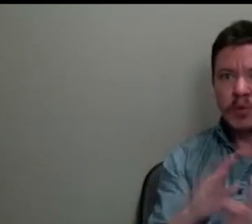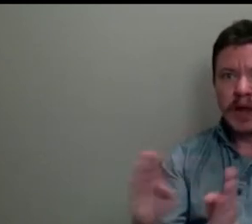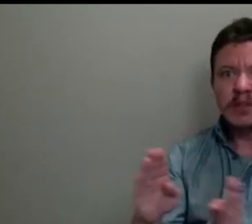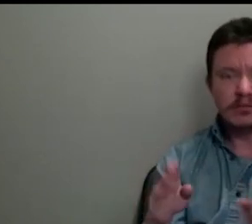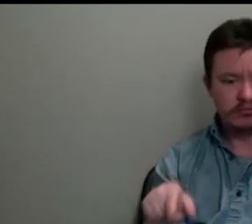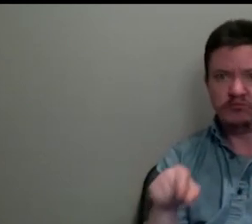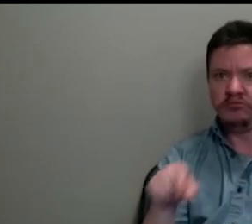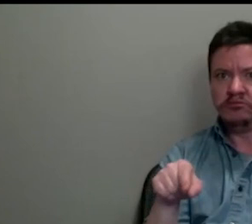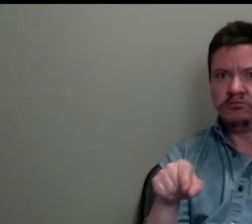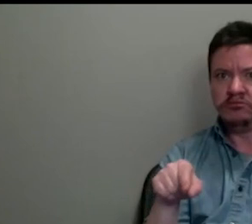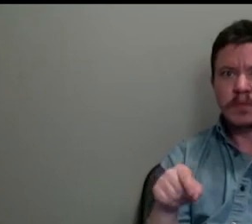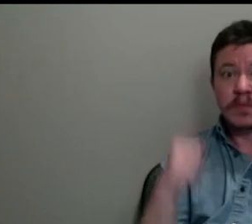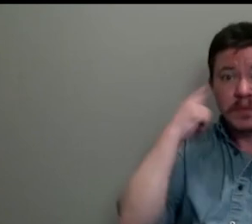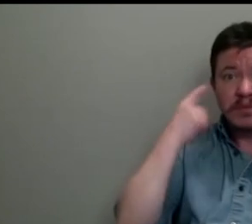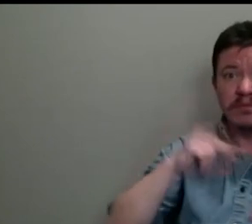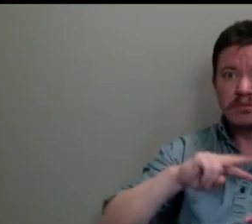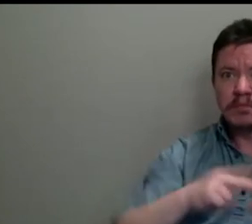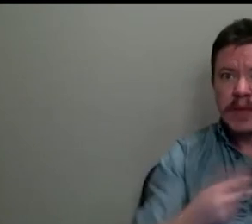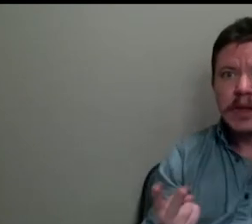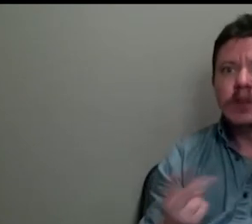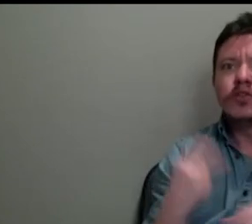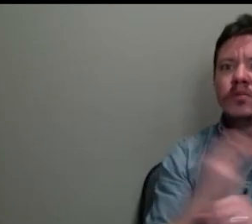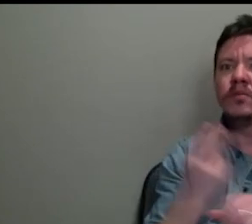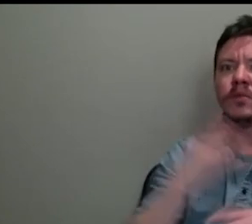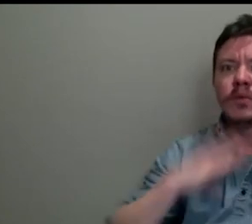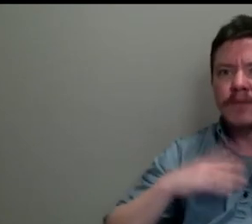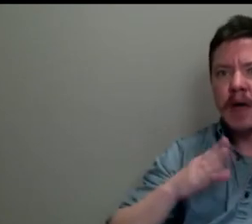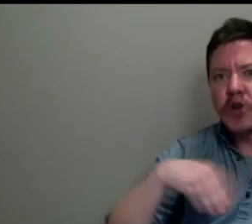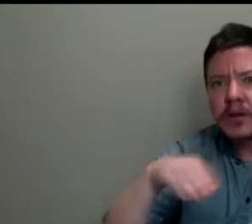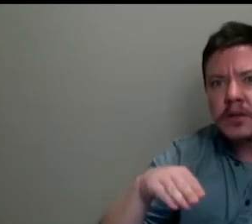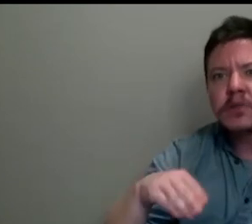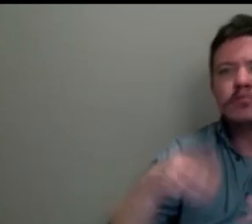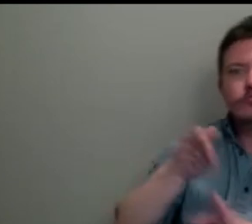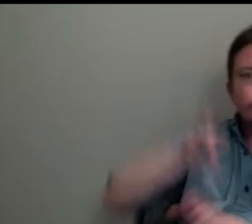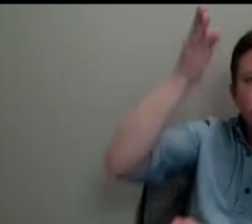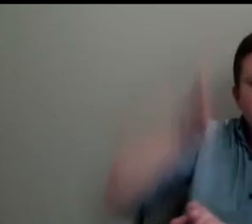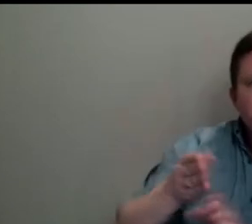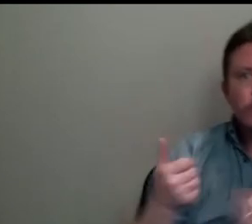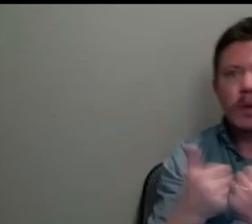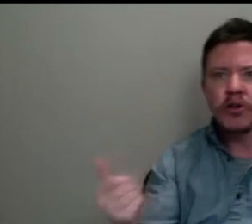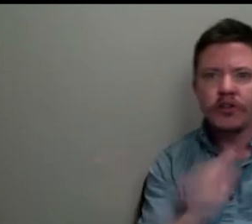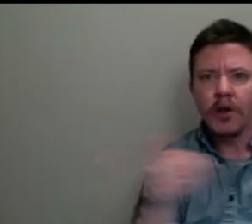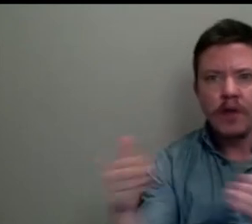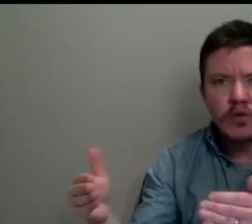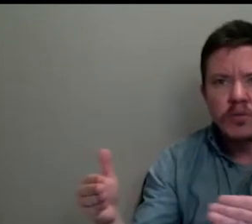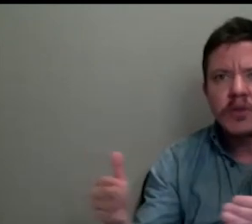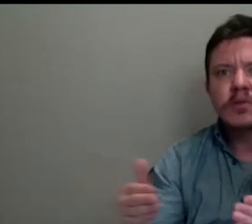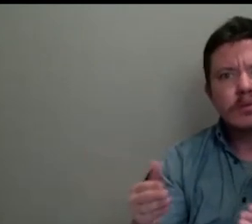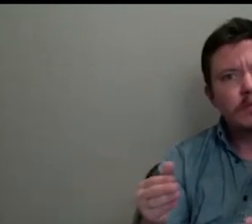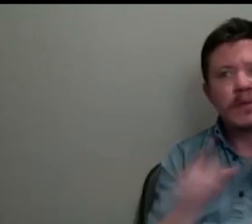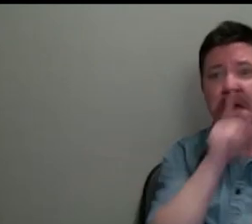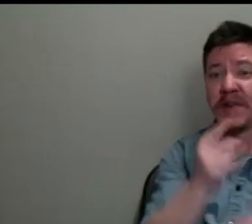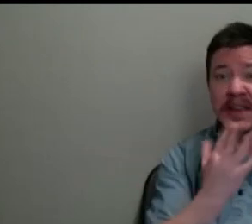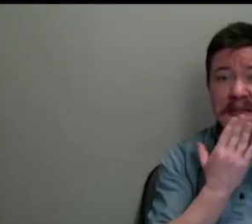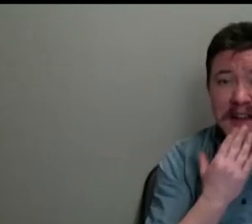with these intensely patterns of fabrics and wallpapers, etc. It would have been really quite overwhelming.